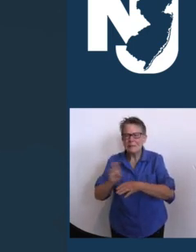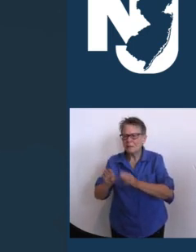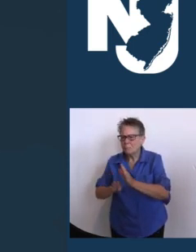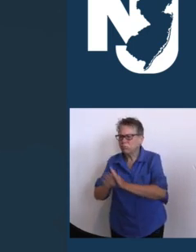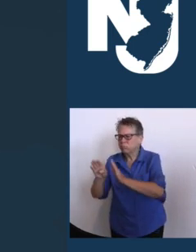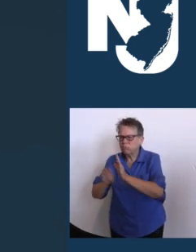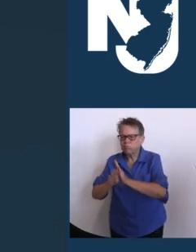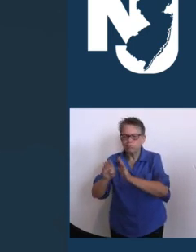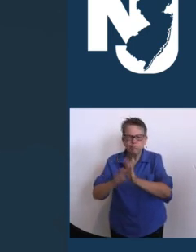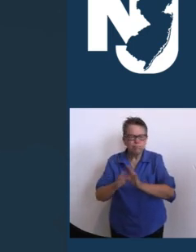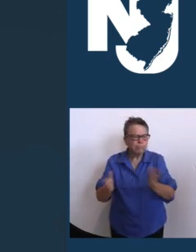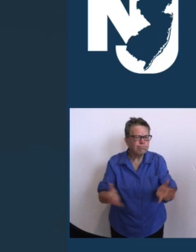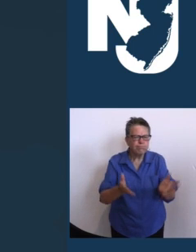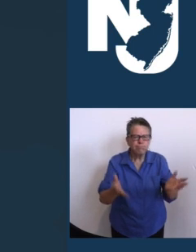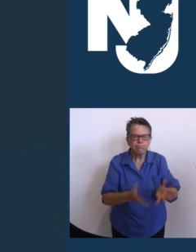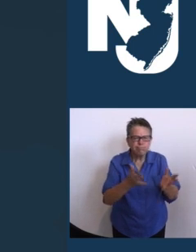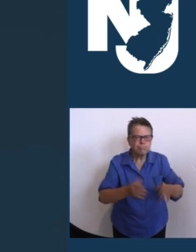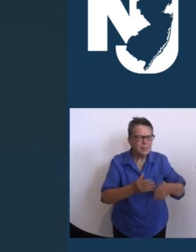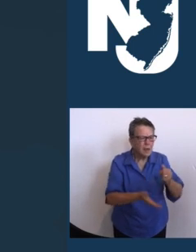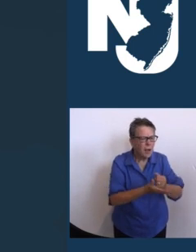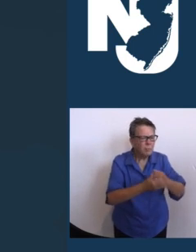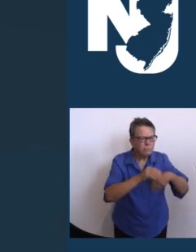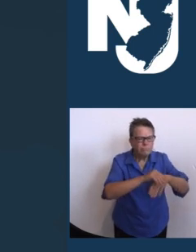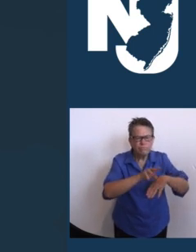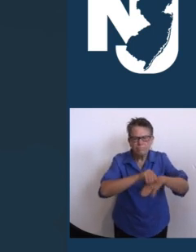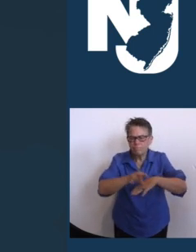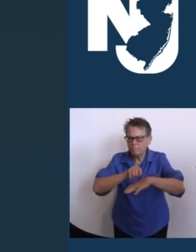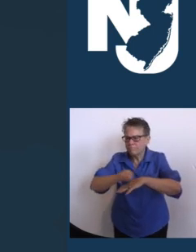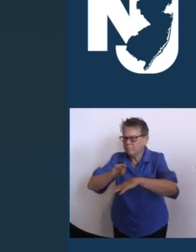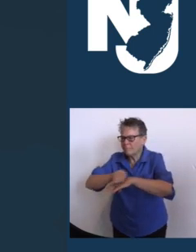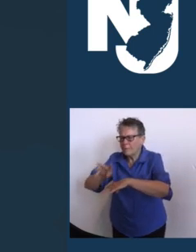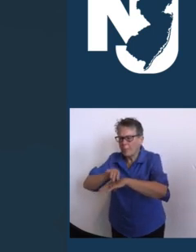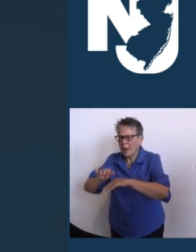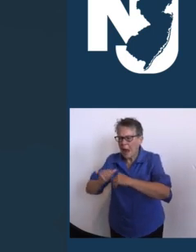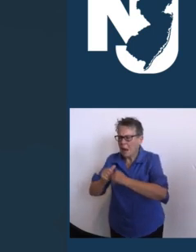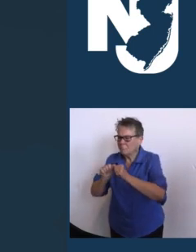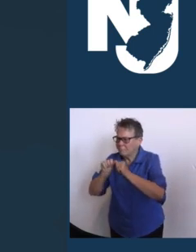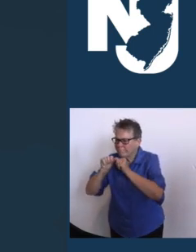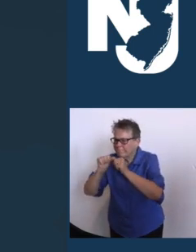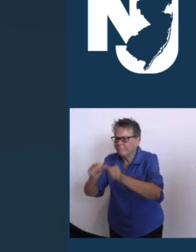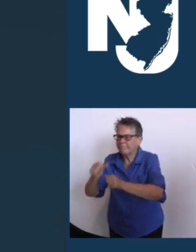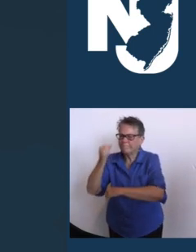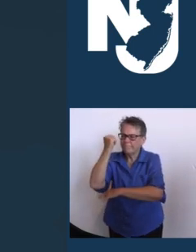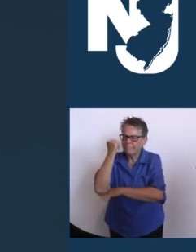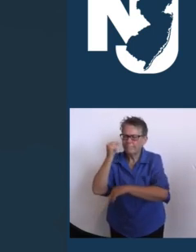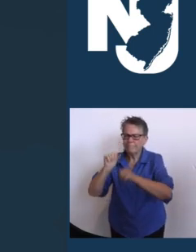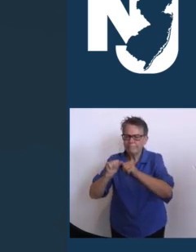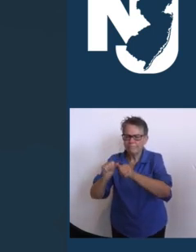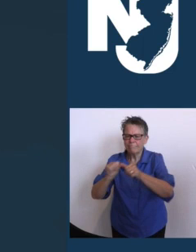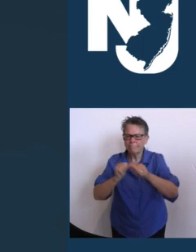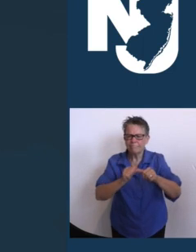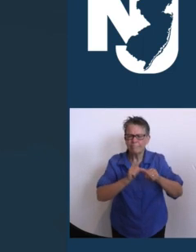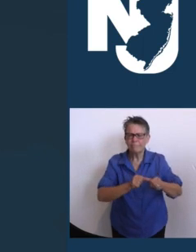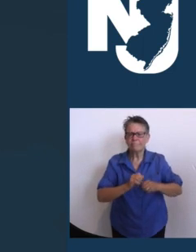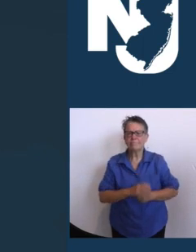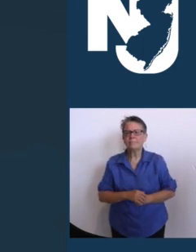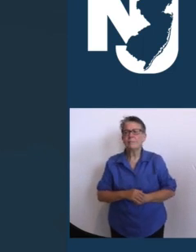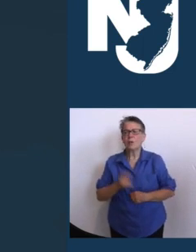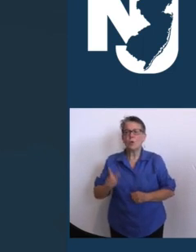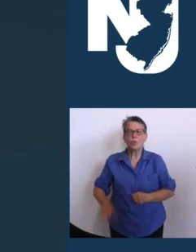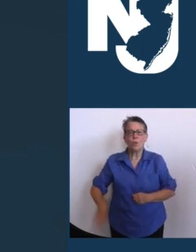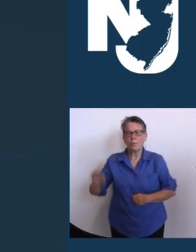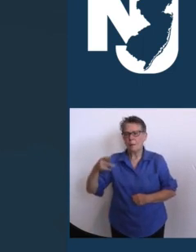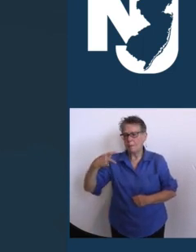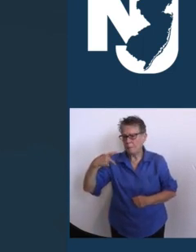A former basketball standout growing up in Cheltenham, Pennsylvania, Richard was no stranger to Margate, having been a longtime